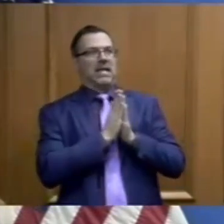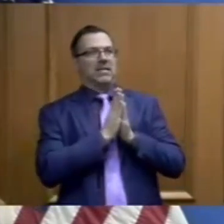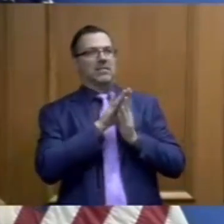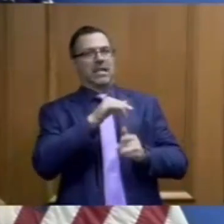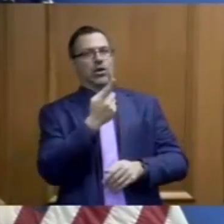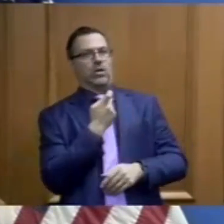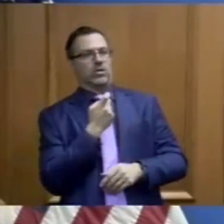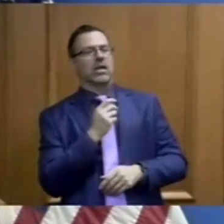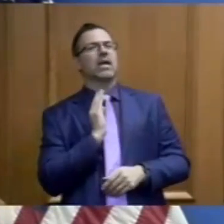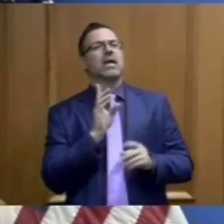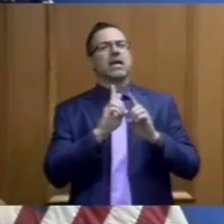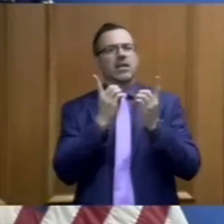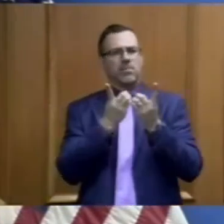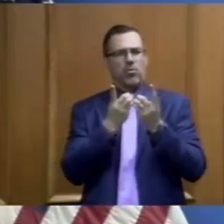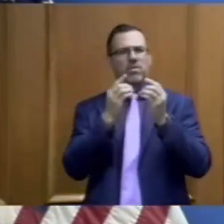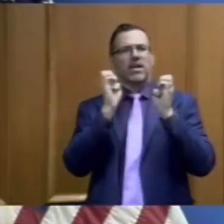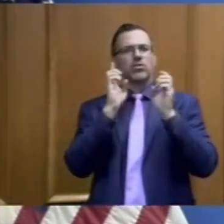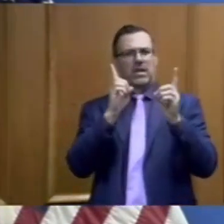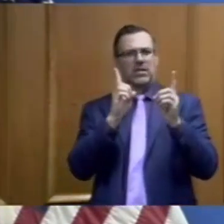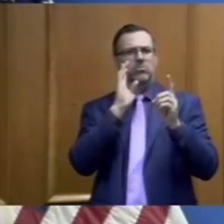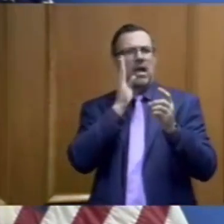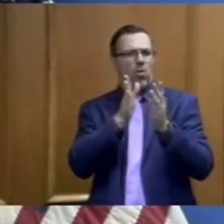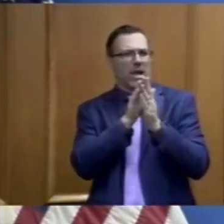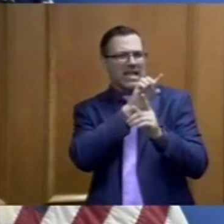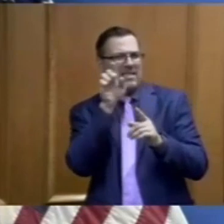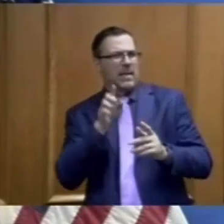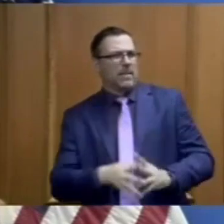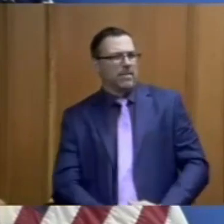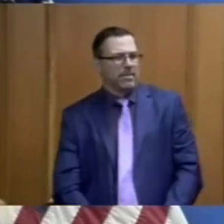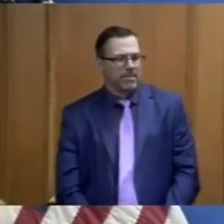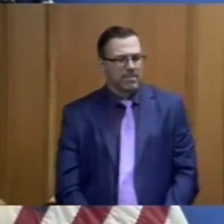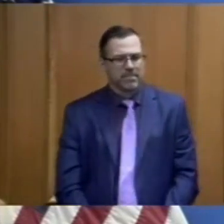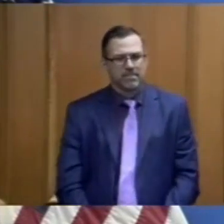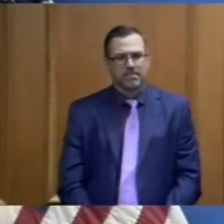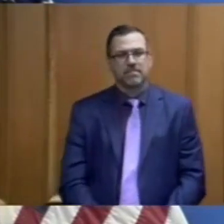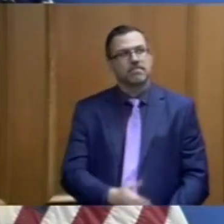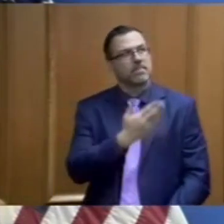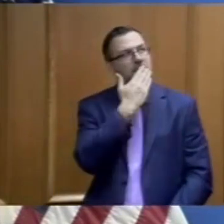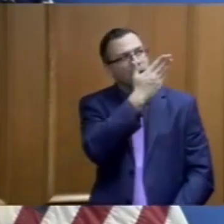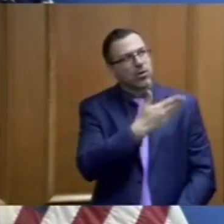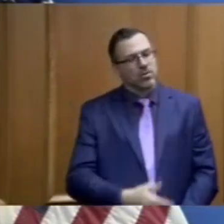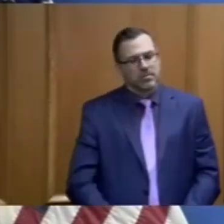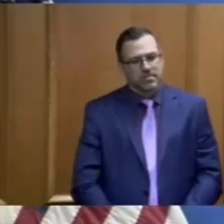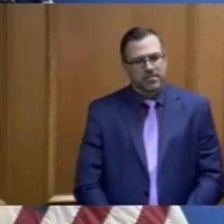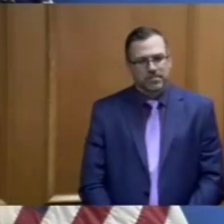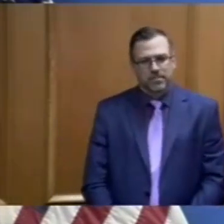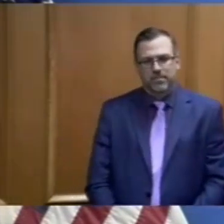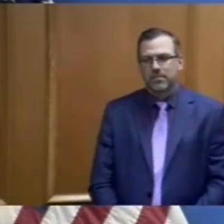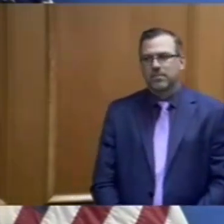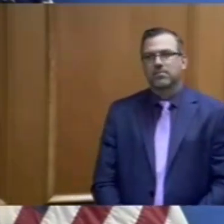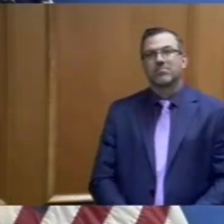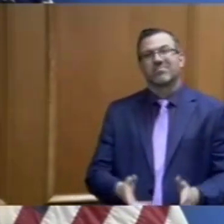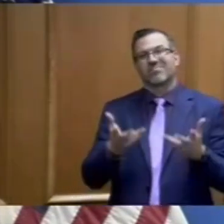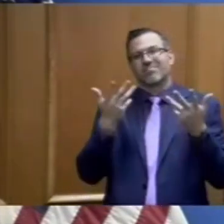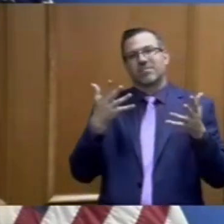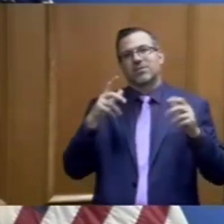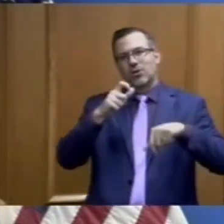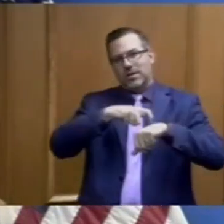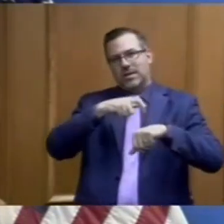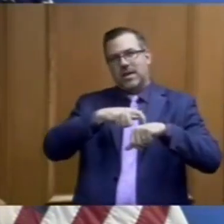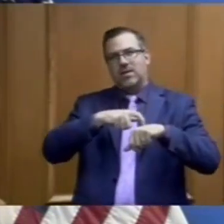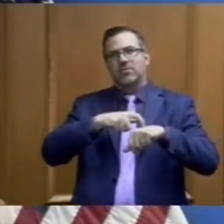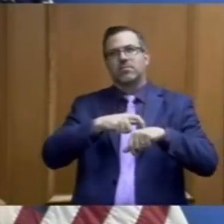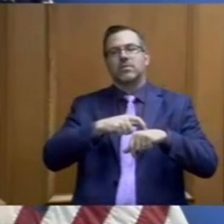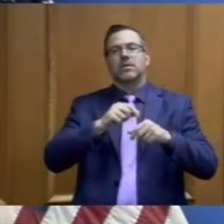guess our Department of Education has but I'll look into that. Thank you. Thank you. That's all the time we have for questions